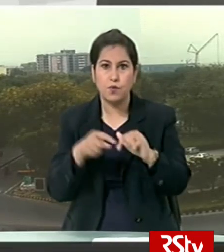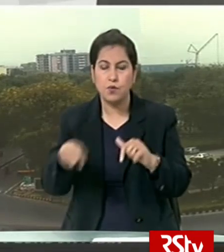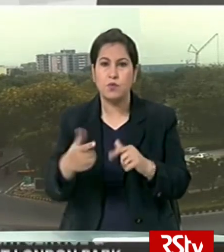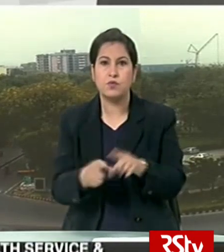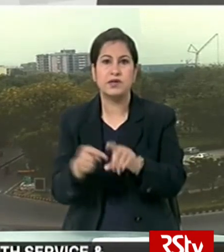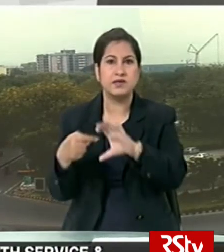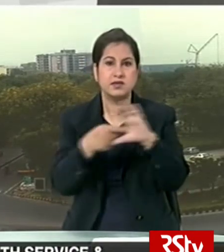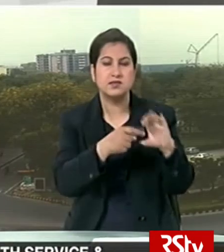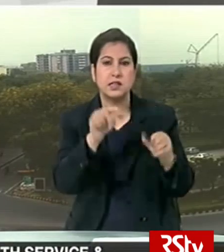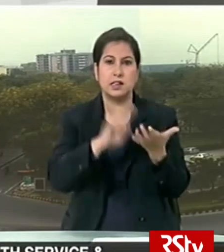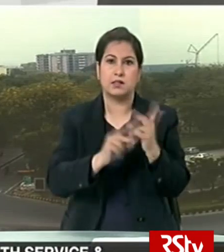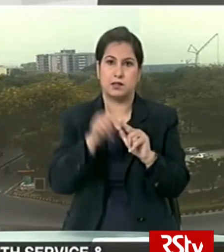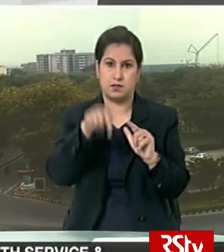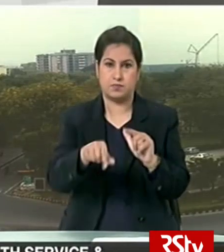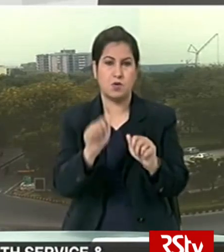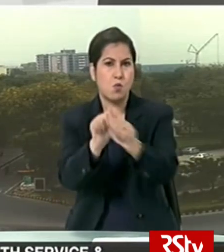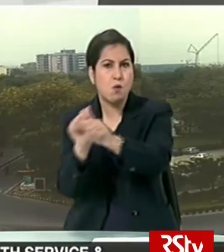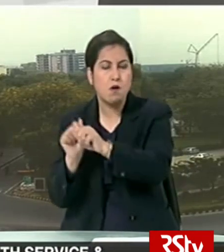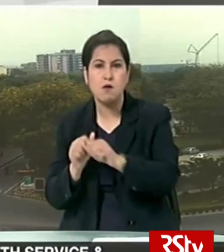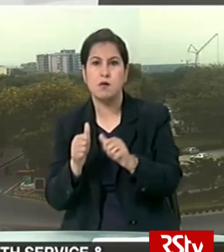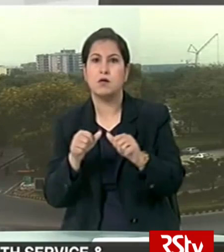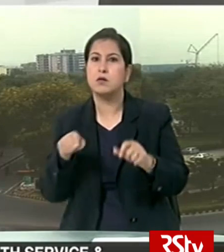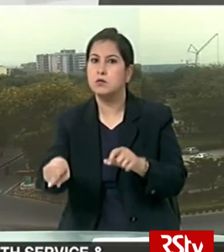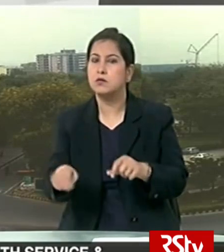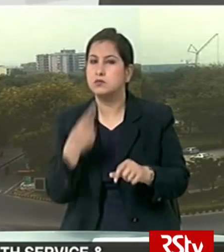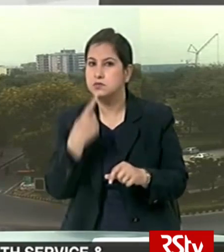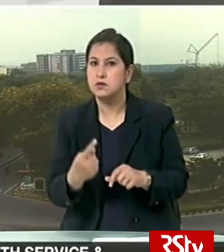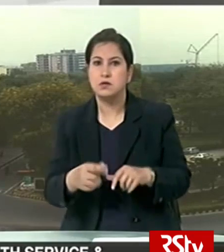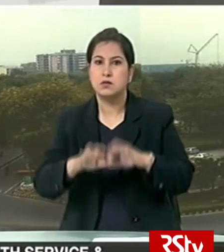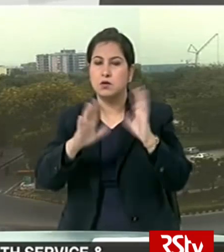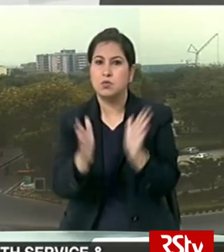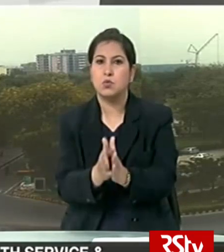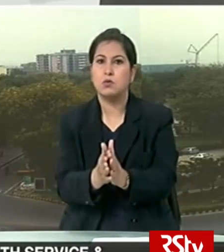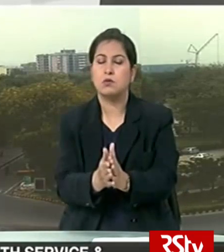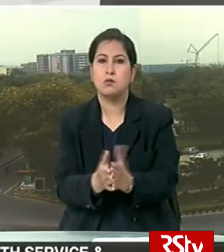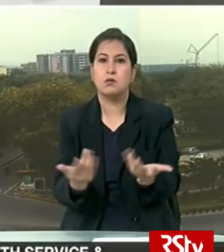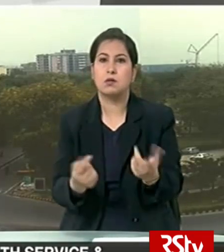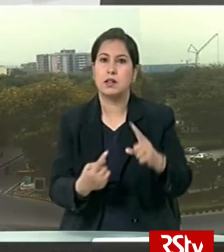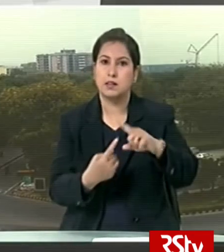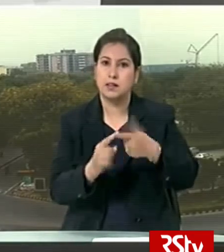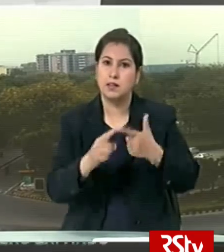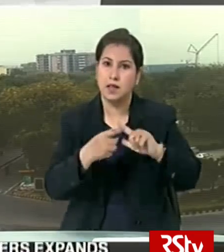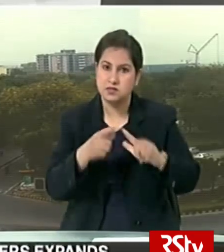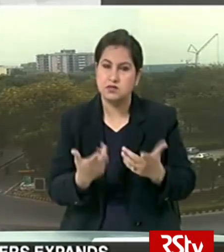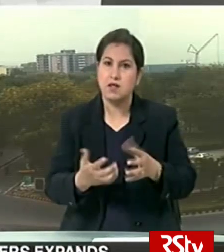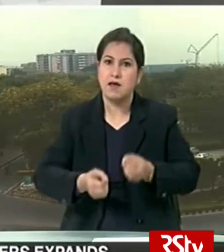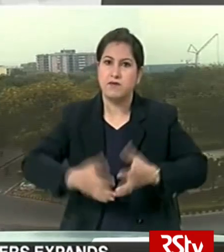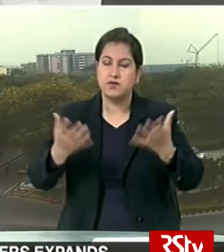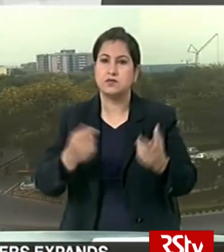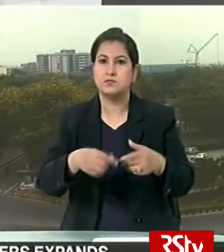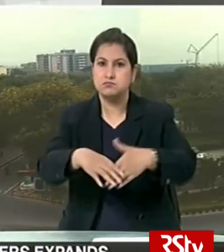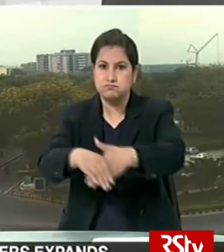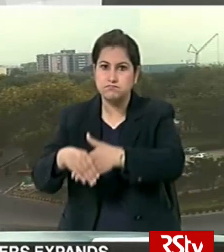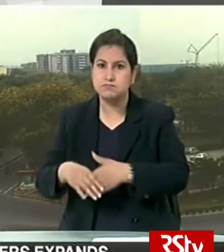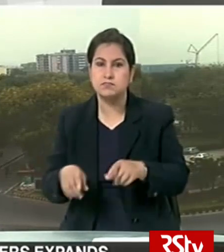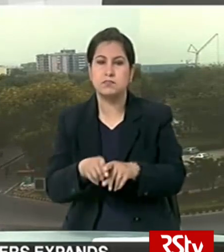border of an East London park The work of artist Peter Liversage consists of hundreds of text heavy, multicolored signs